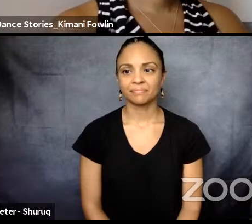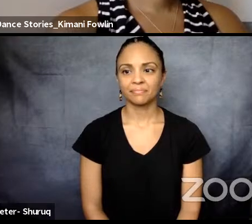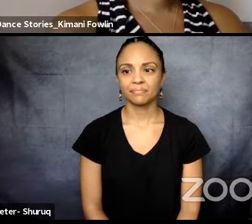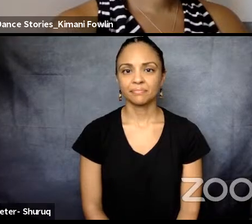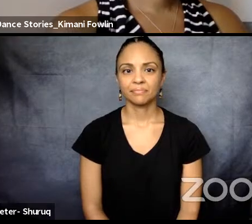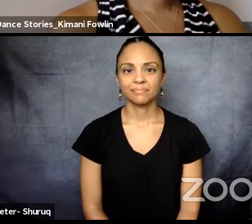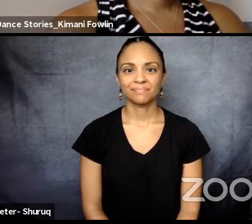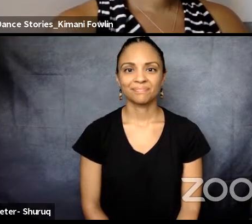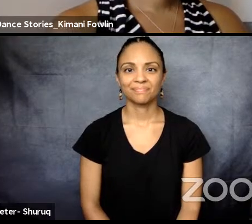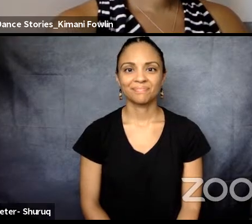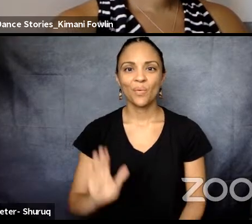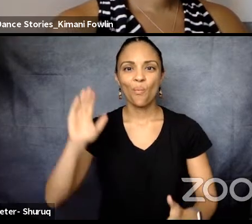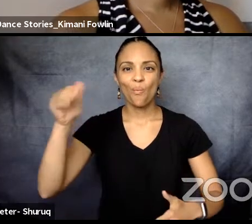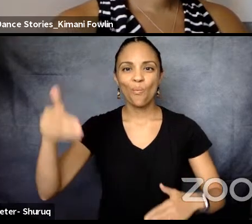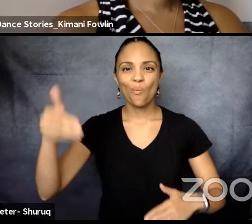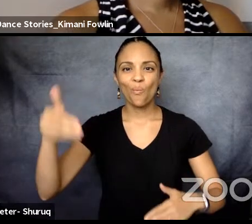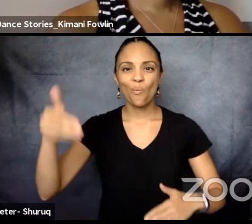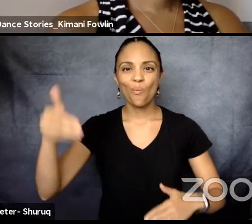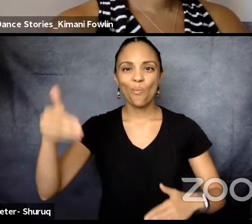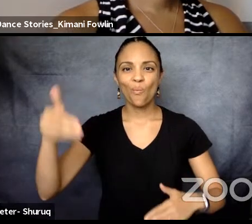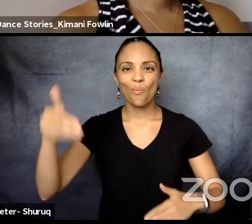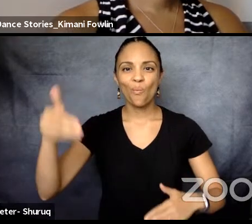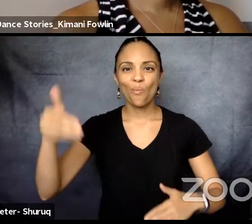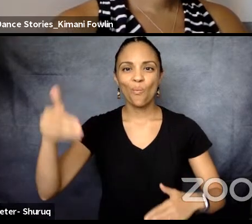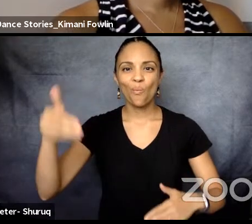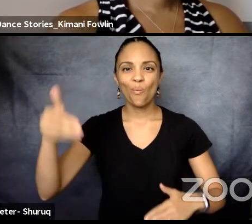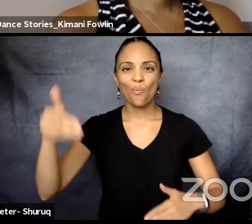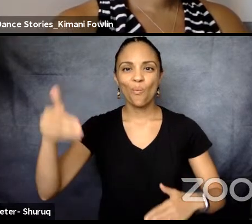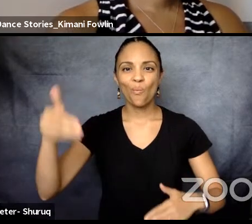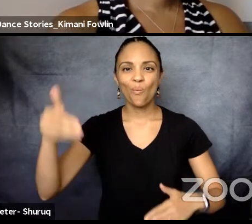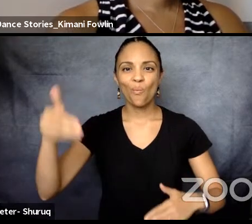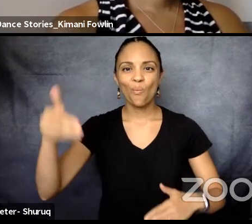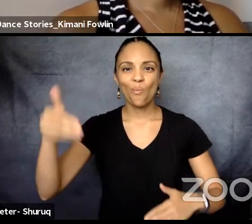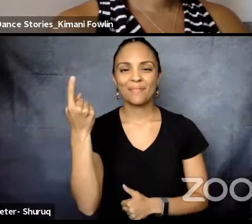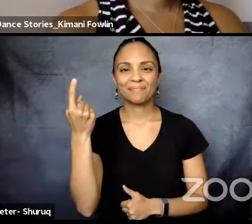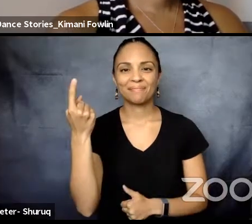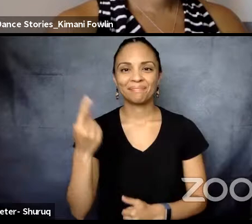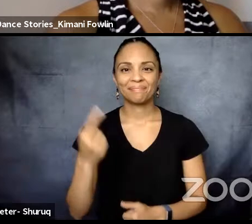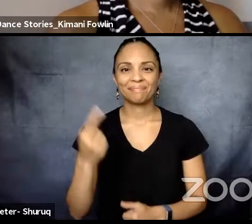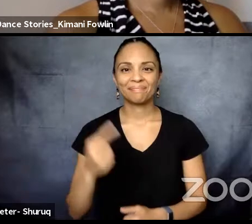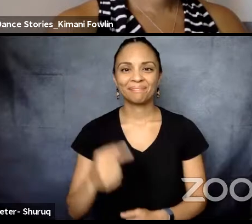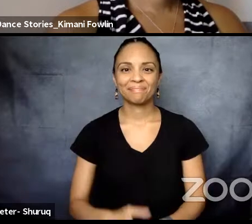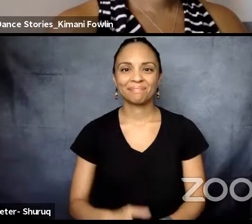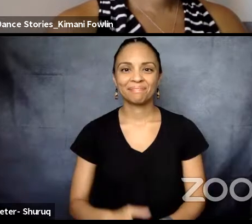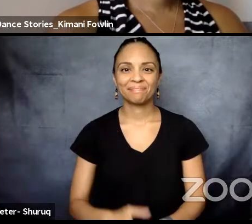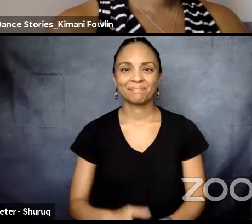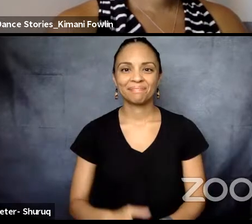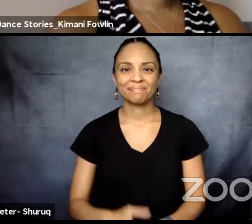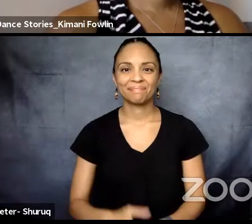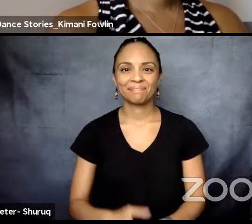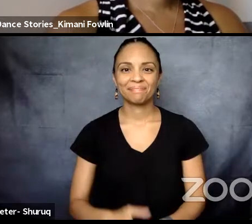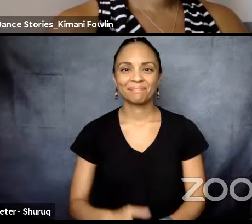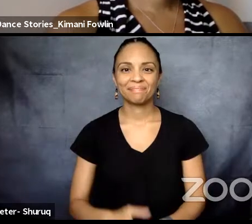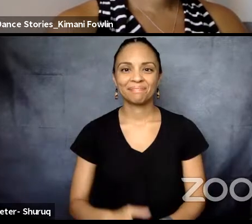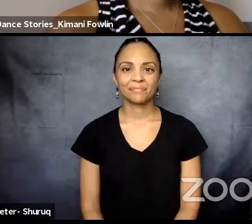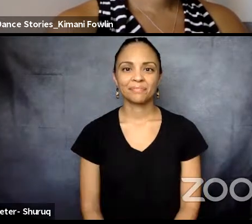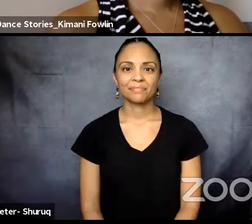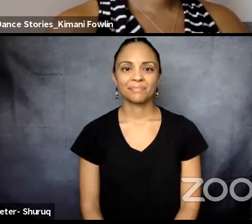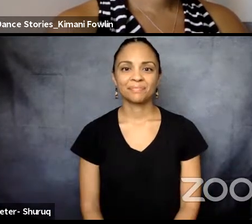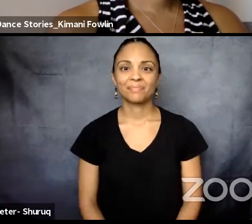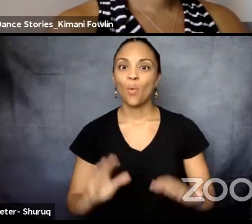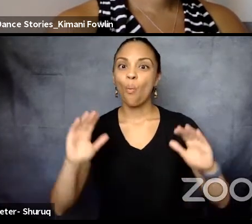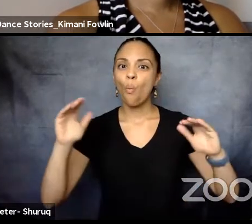Welcome, everybody. Welcome to our Can't Believe It ninth